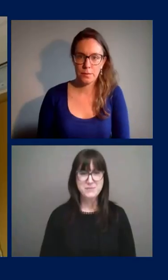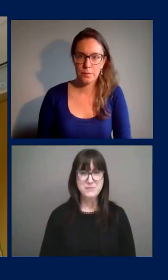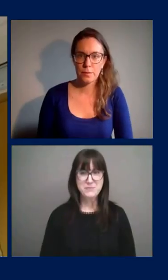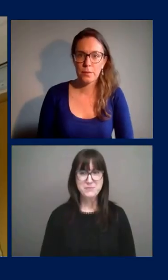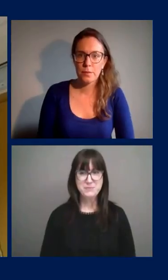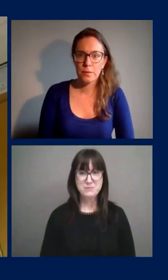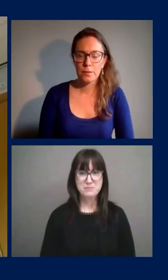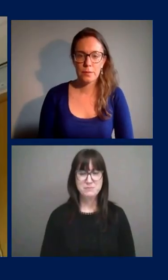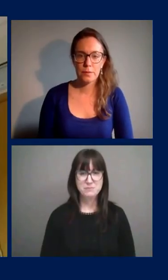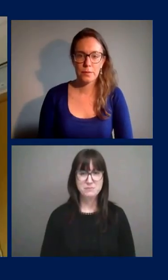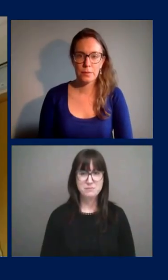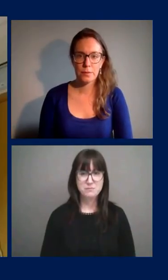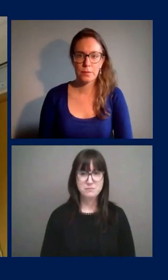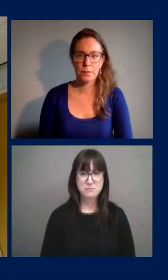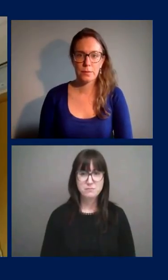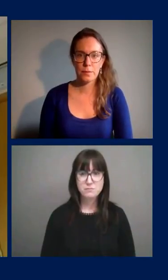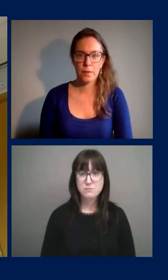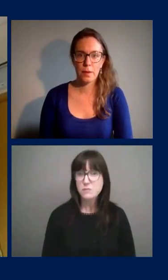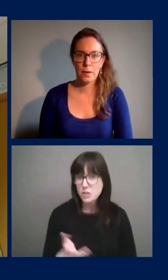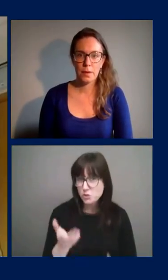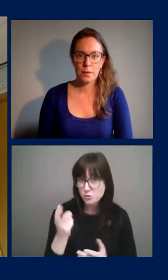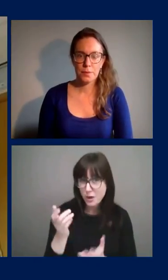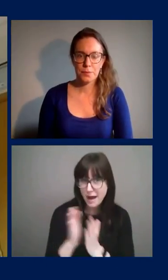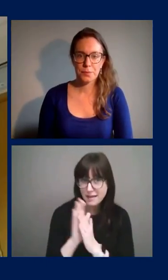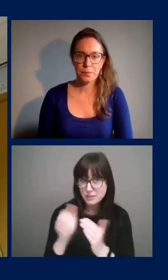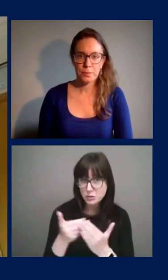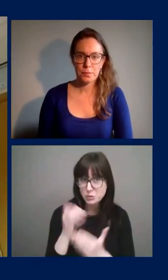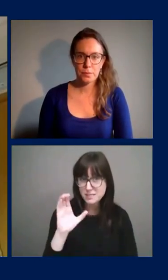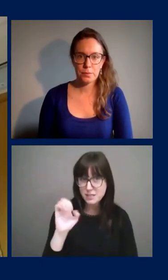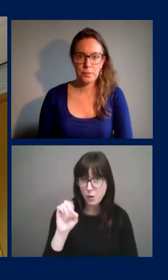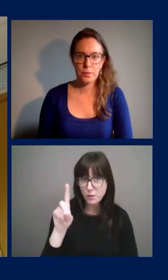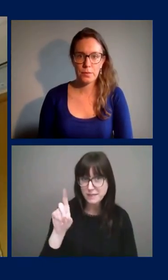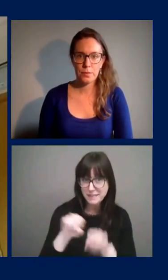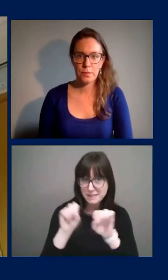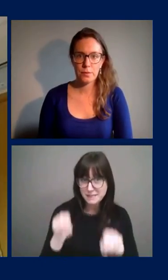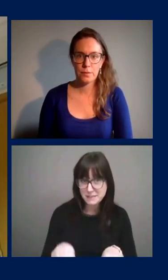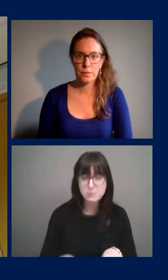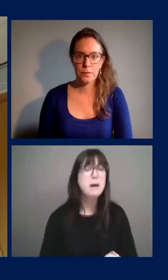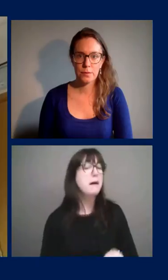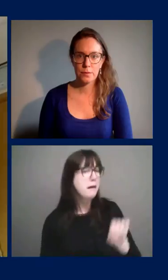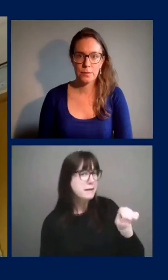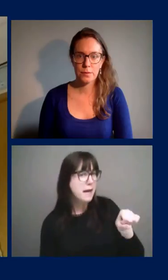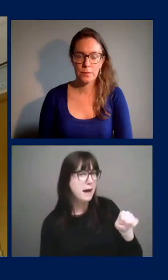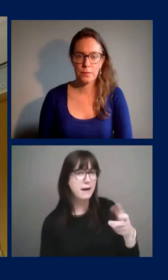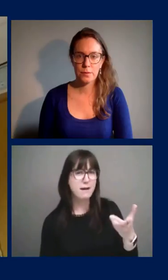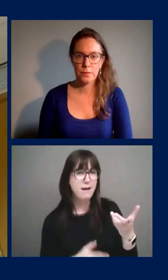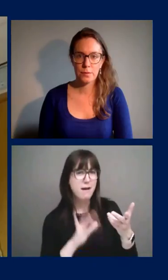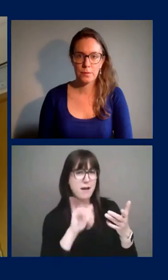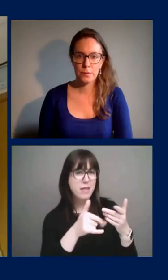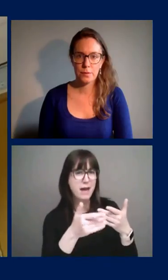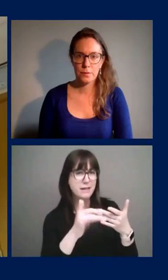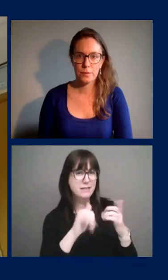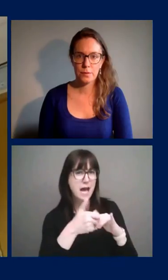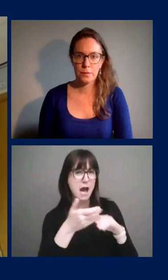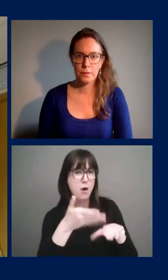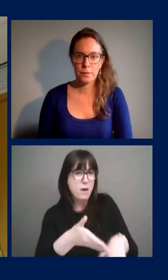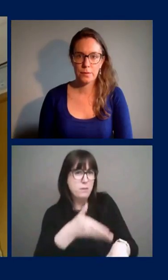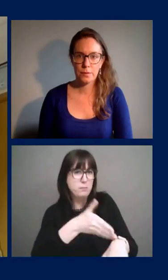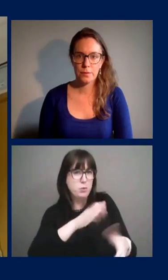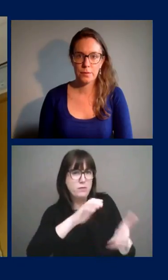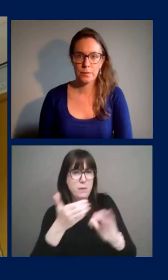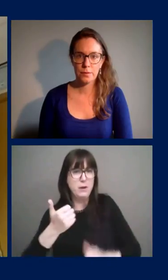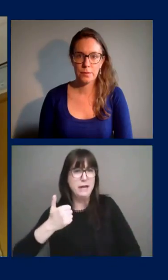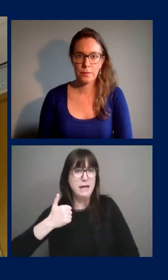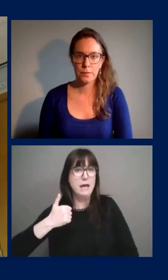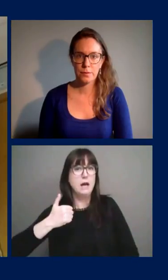I heard you asking about our new COD system. Yes. I'd like to know how it's an improvement over Ontario's troublesome,